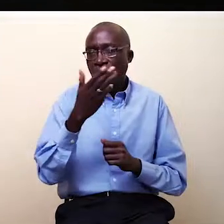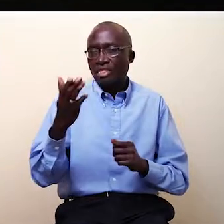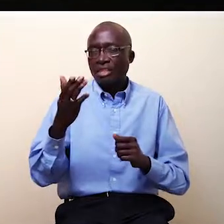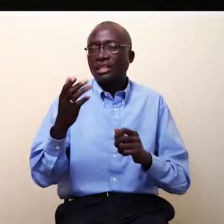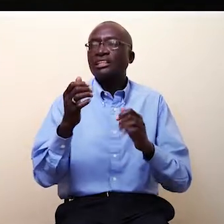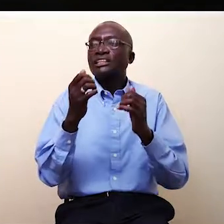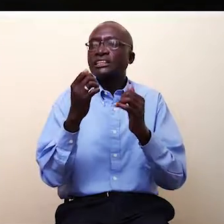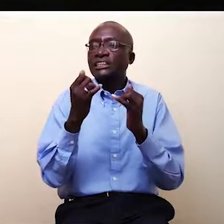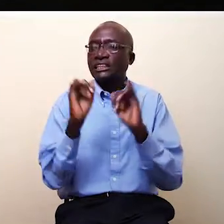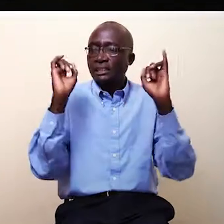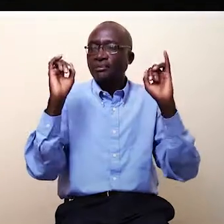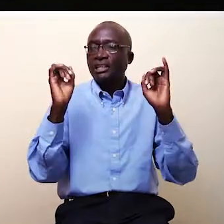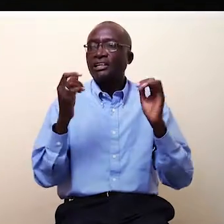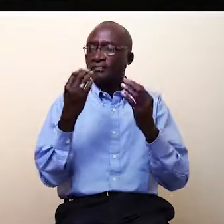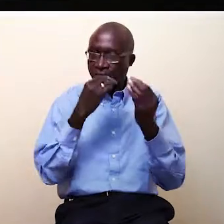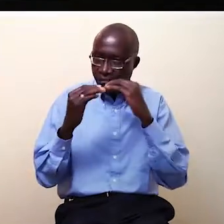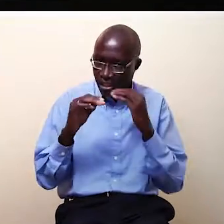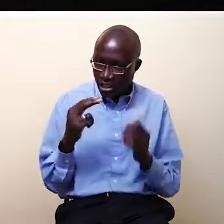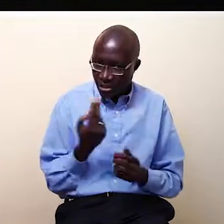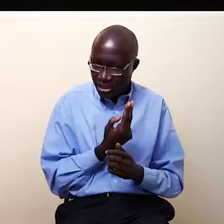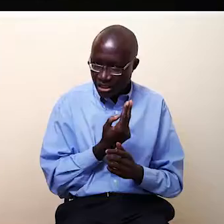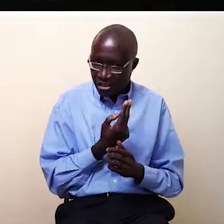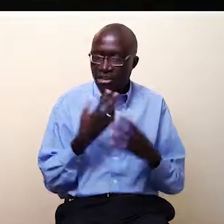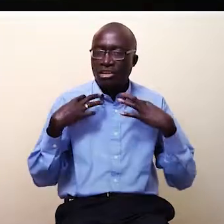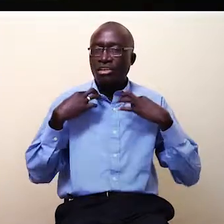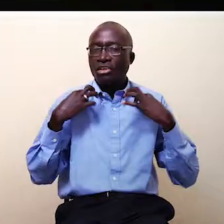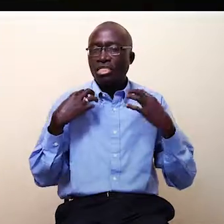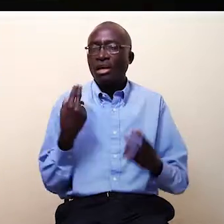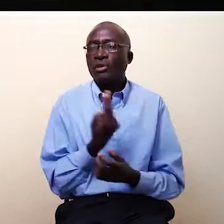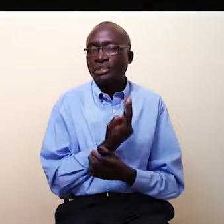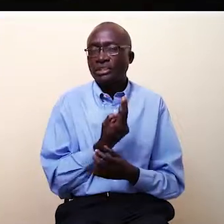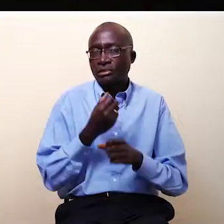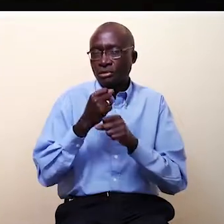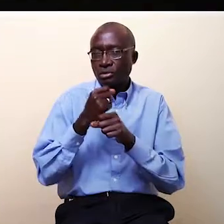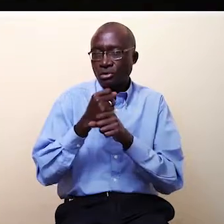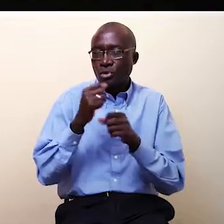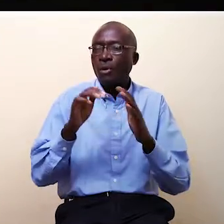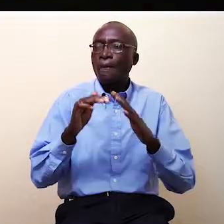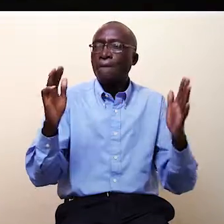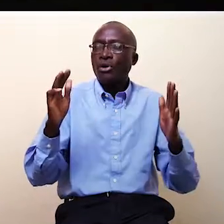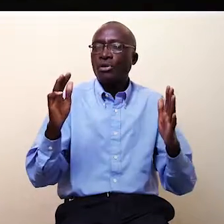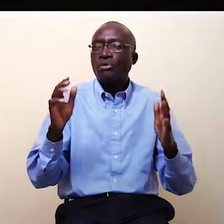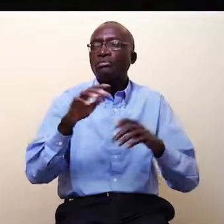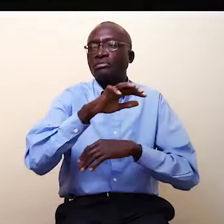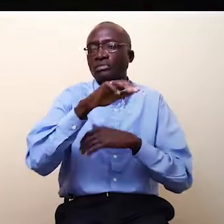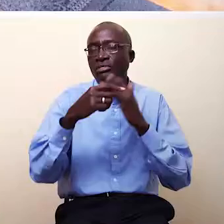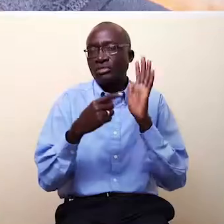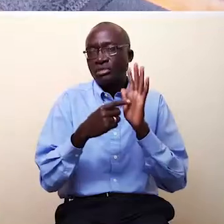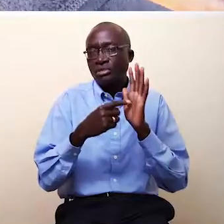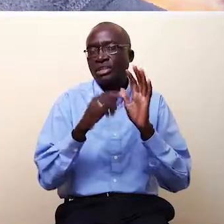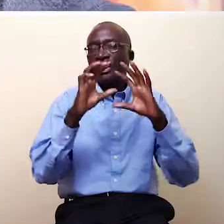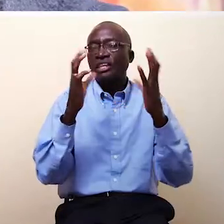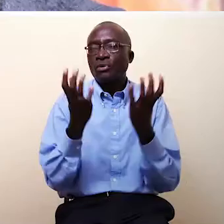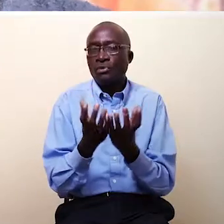country that stands up on its own. We can feed ourselves. We can actually clothe ourselves. We can do a lot more. We can be a hub for the rest of the world.